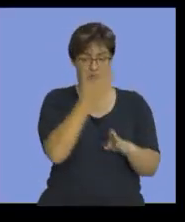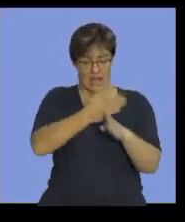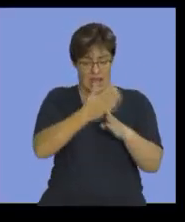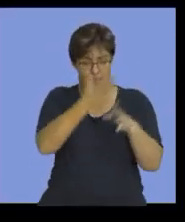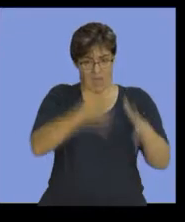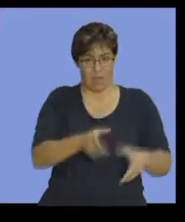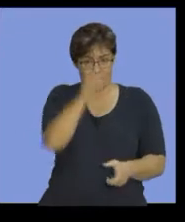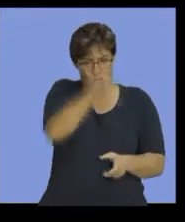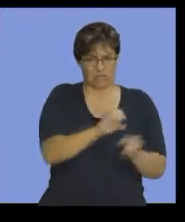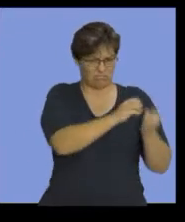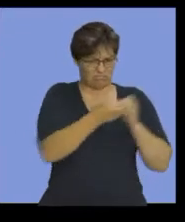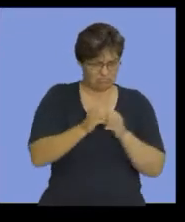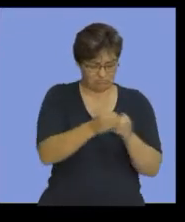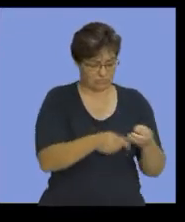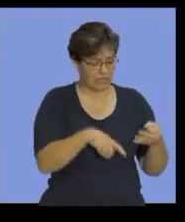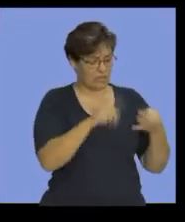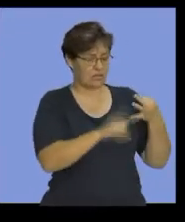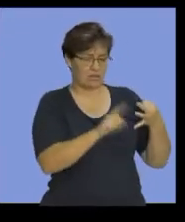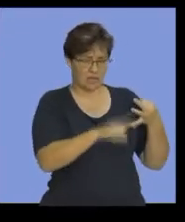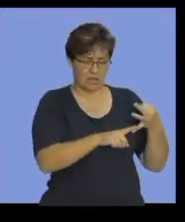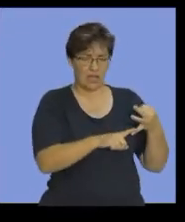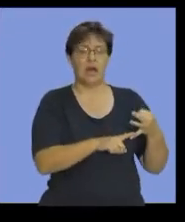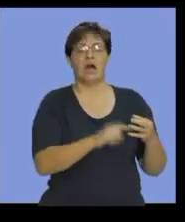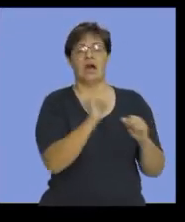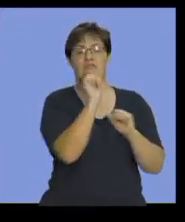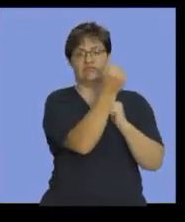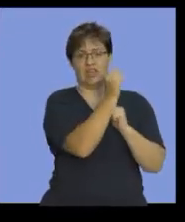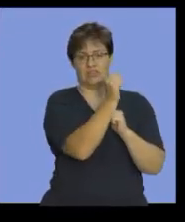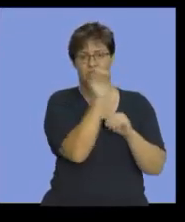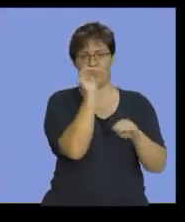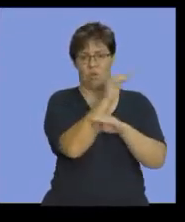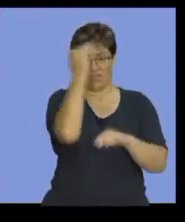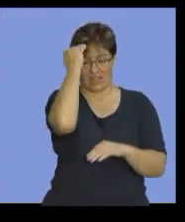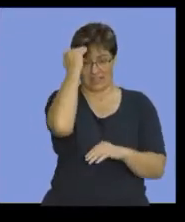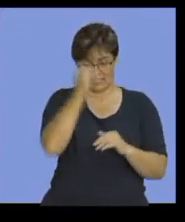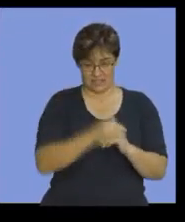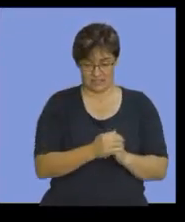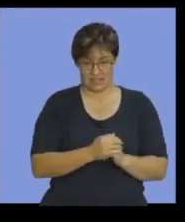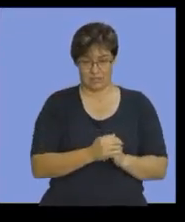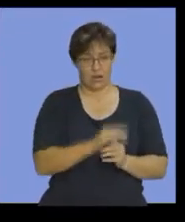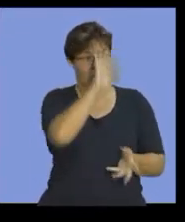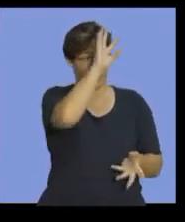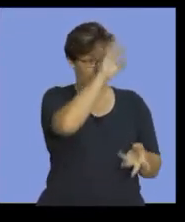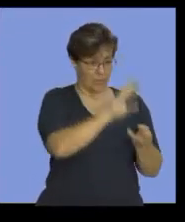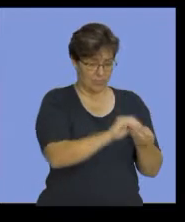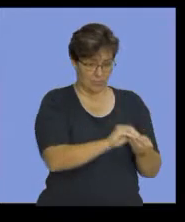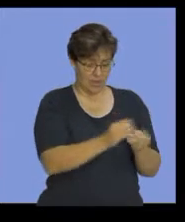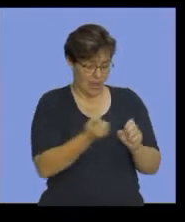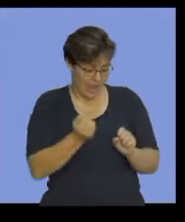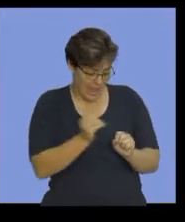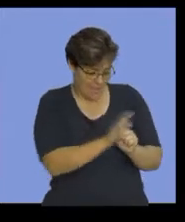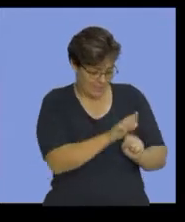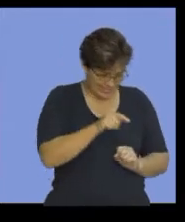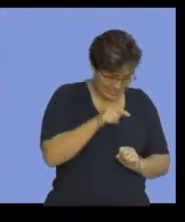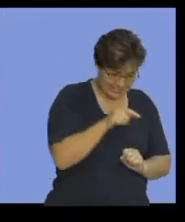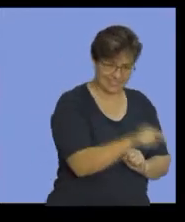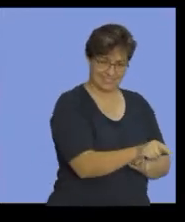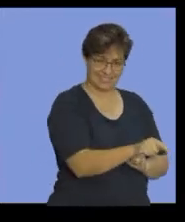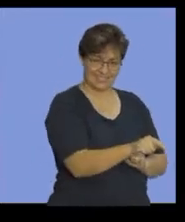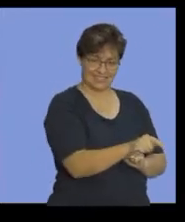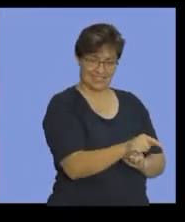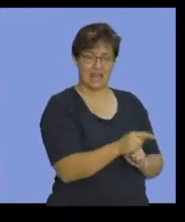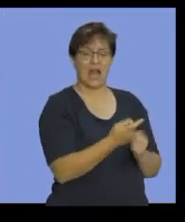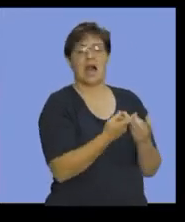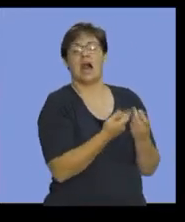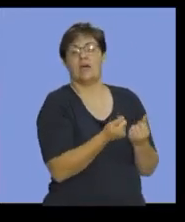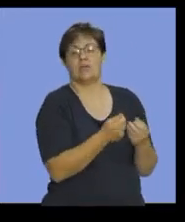and three, your factory overhead cost. All of these costs, all impact directly on the